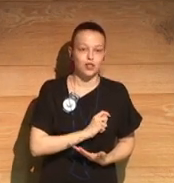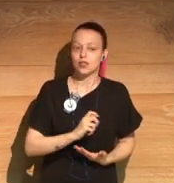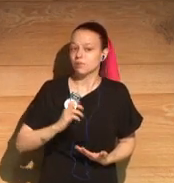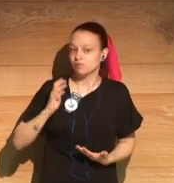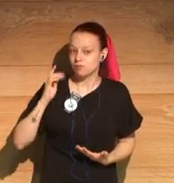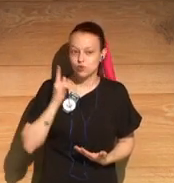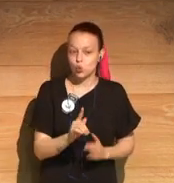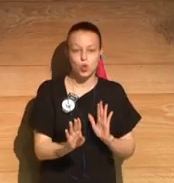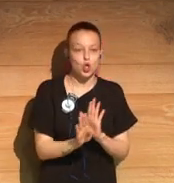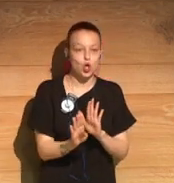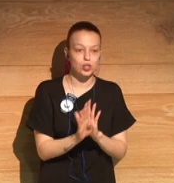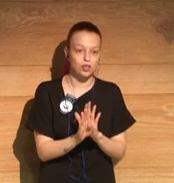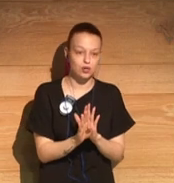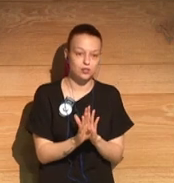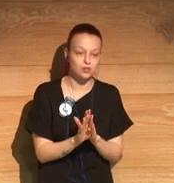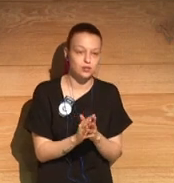much as you can.